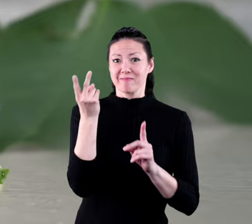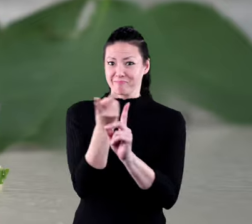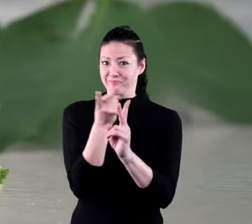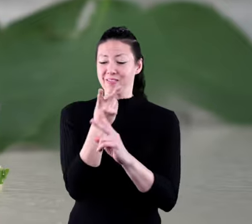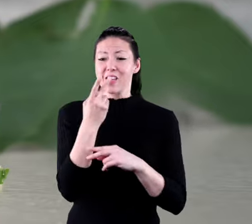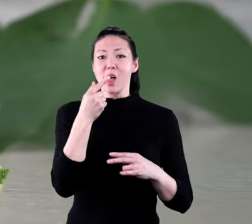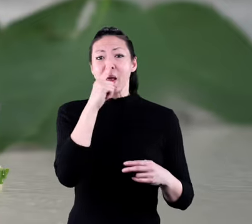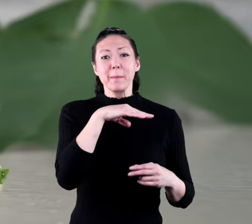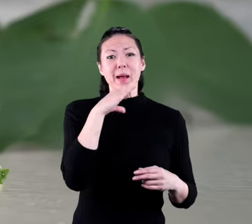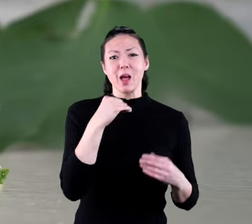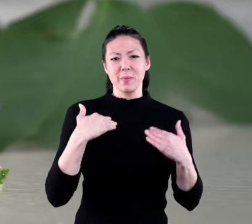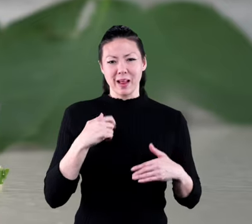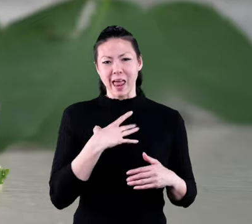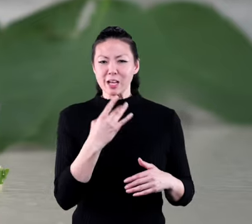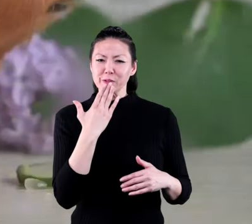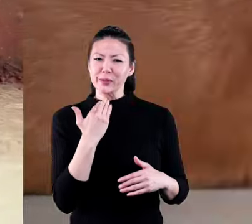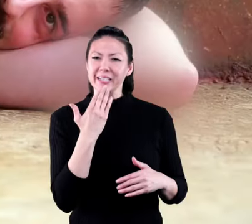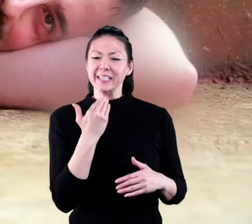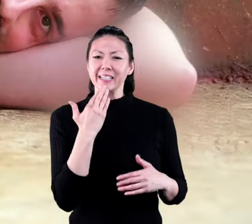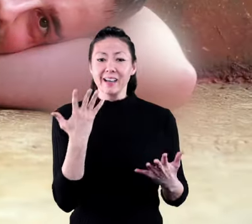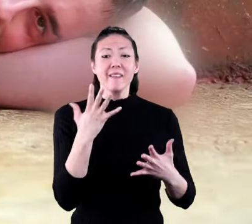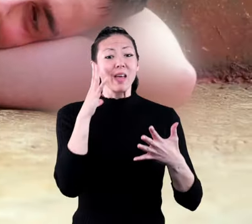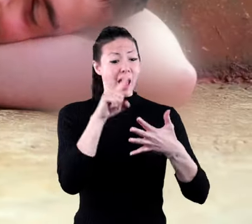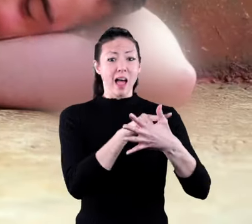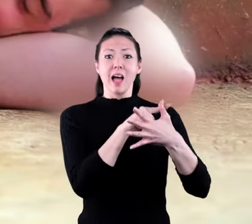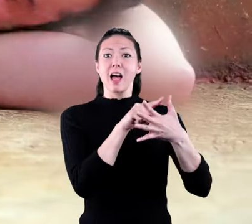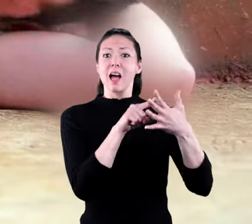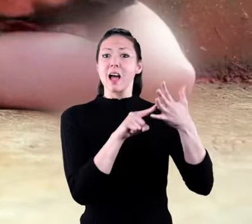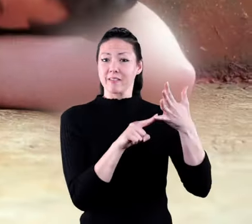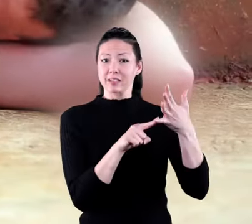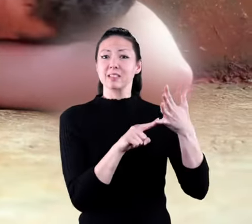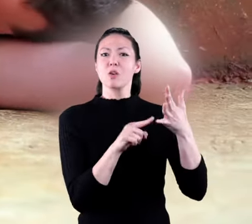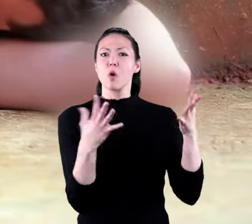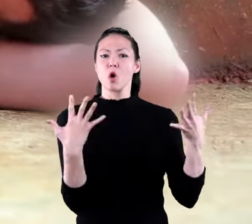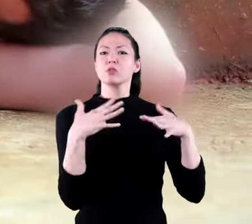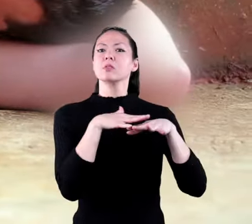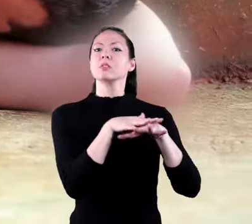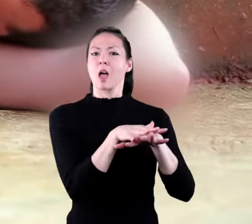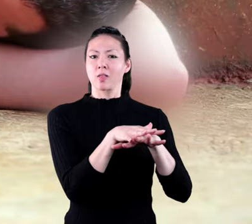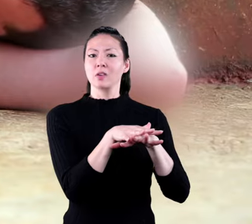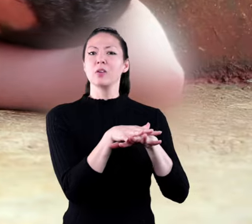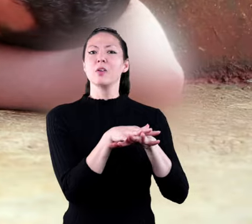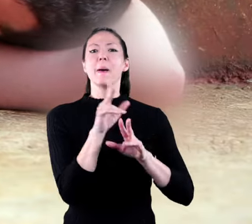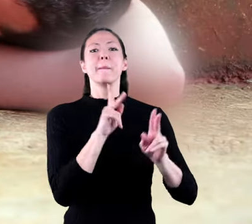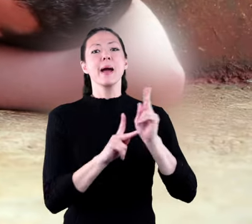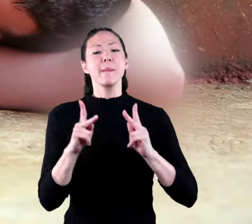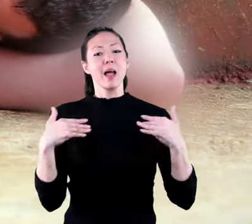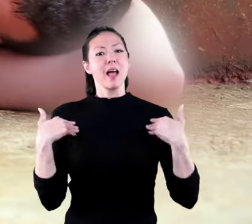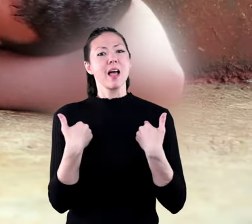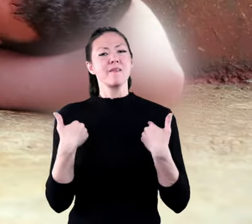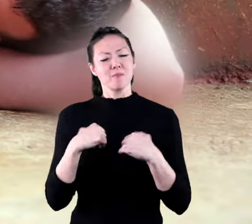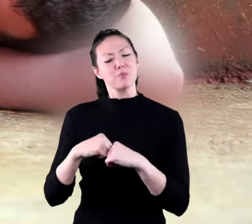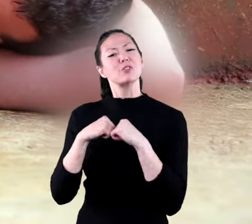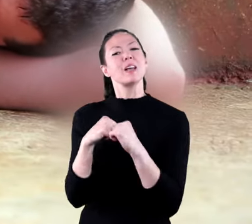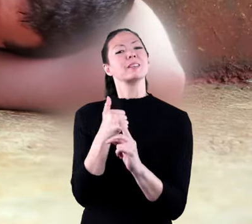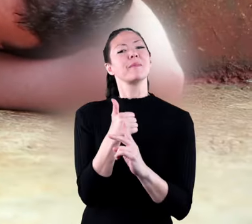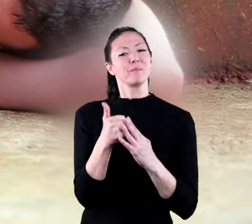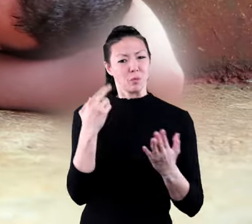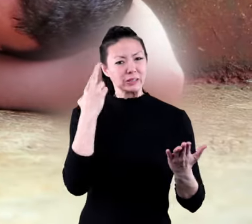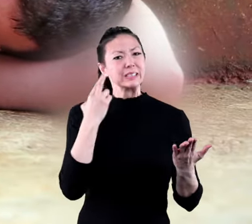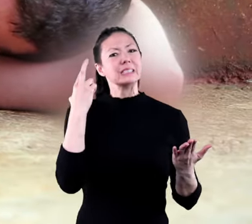and guinea pigs have in common in summary the five senses work together to help people and animals live